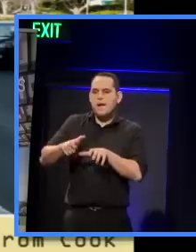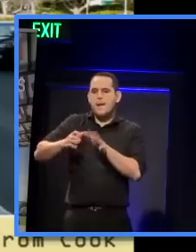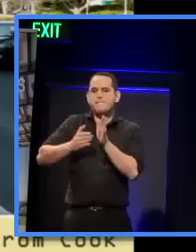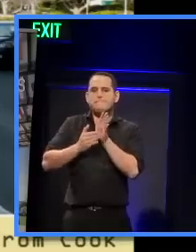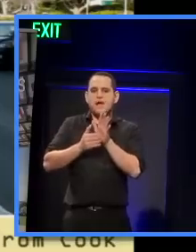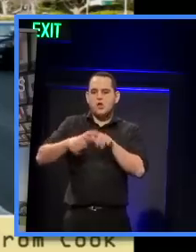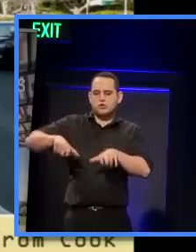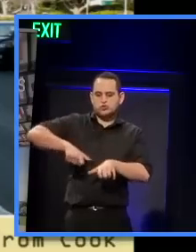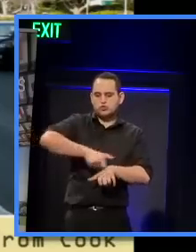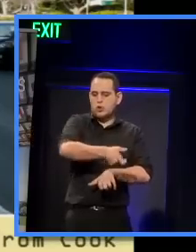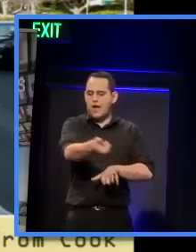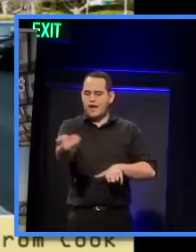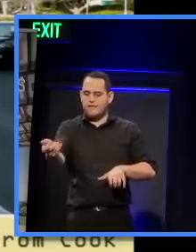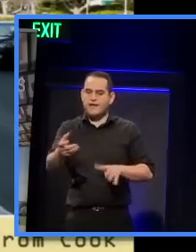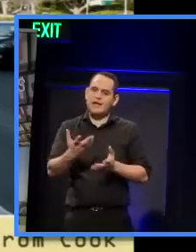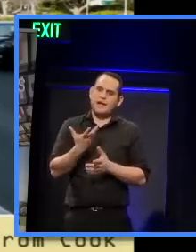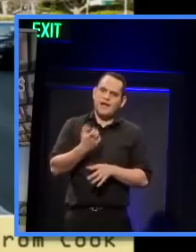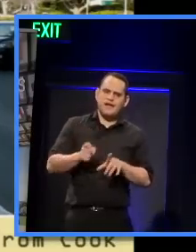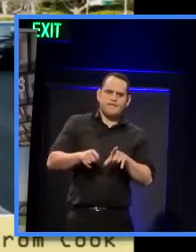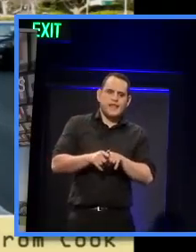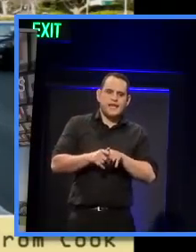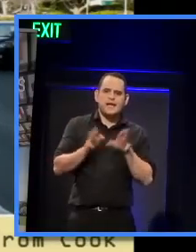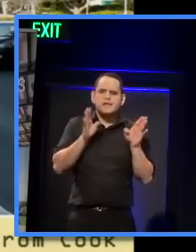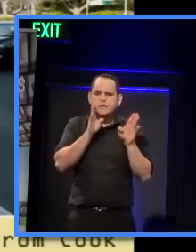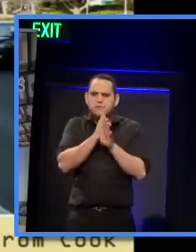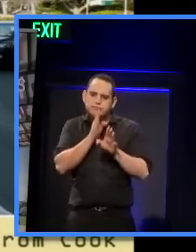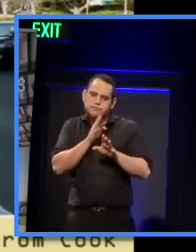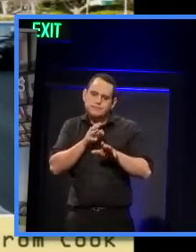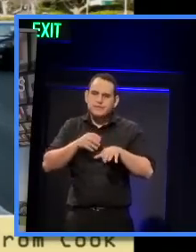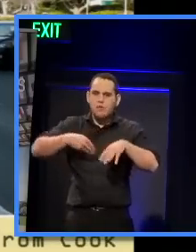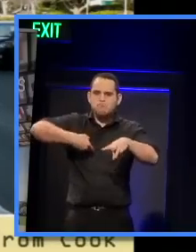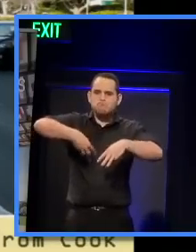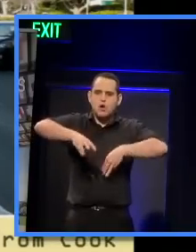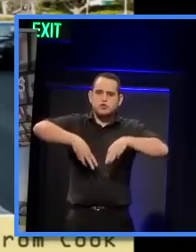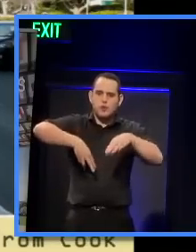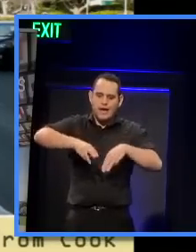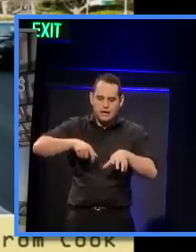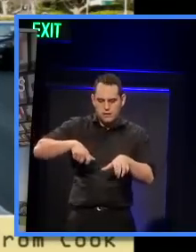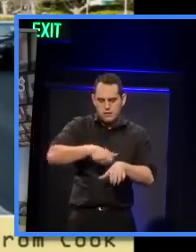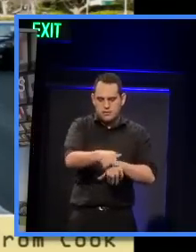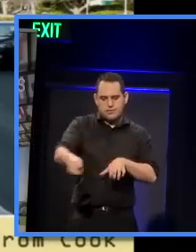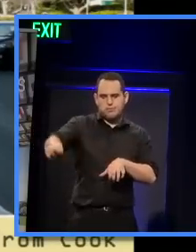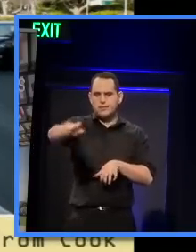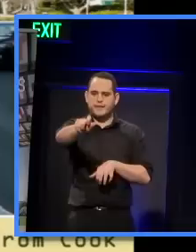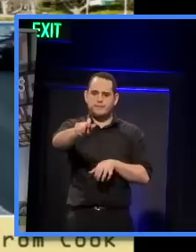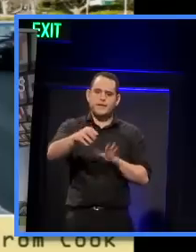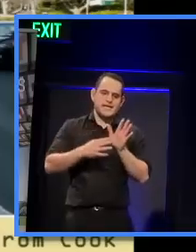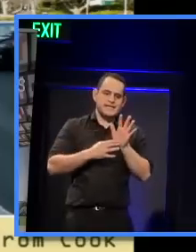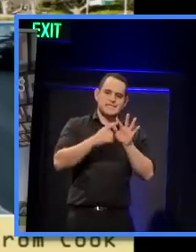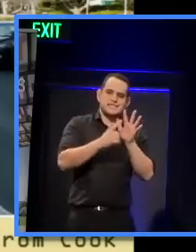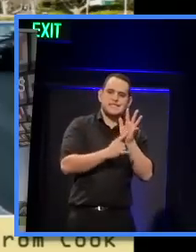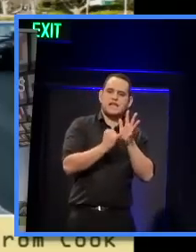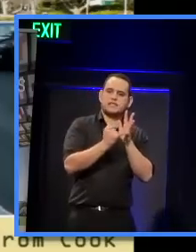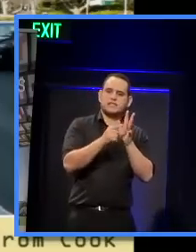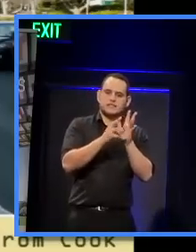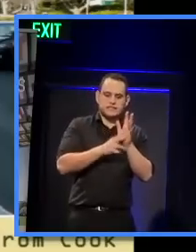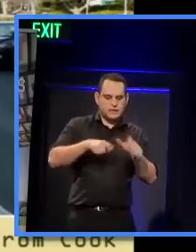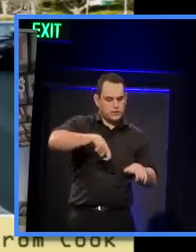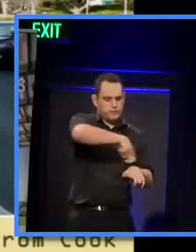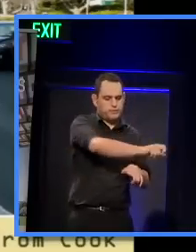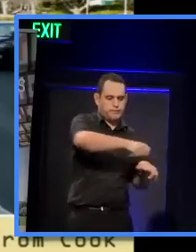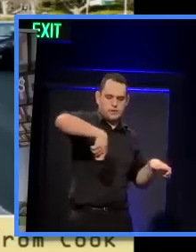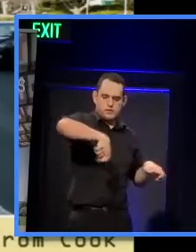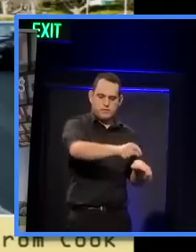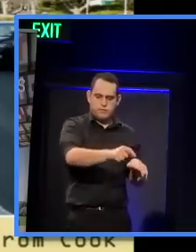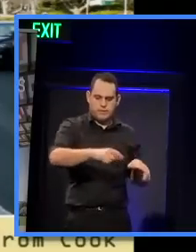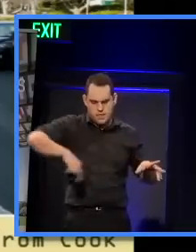We've got something of a mini motorway running across those other mini and almost major motorways of Nelson and Hobson Street where there's also a whole